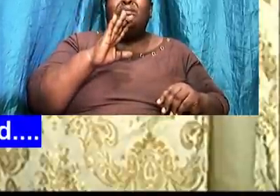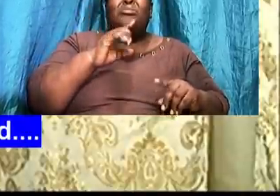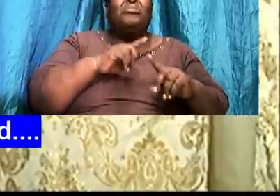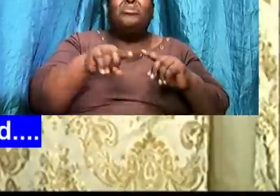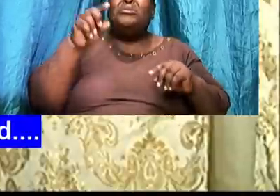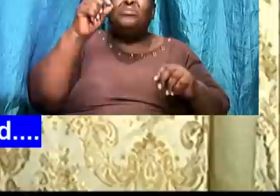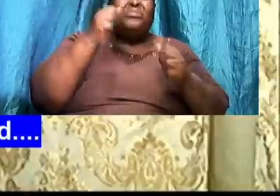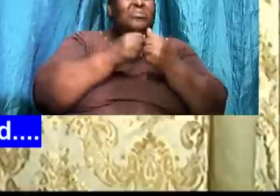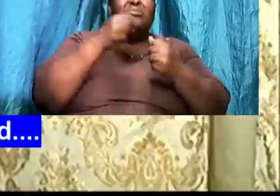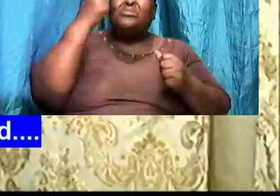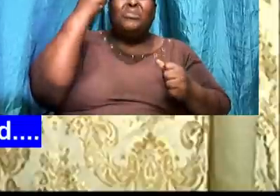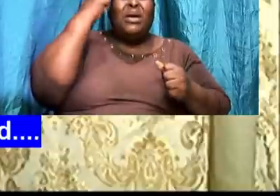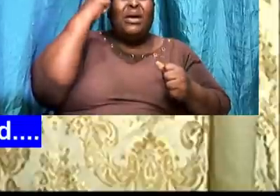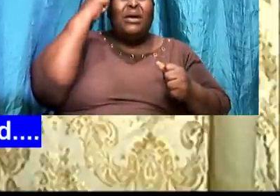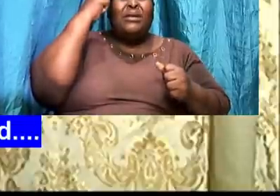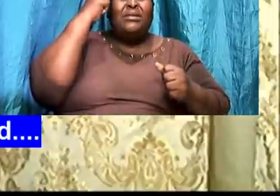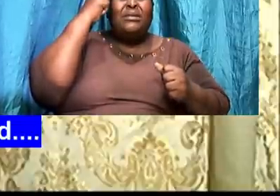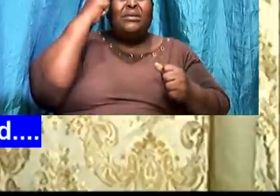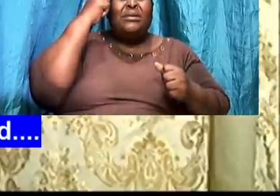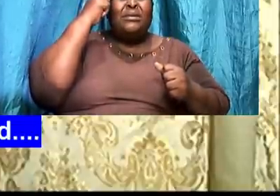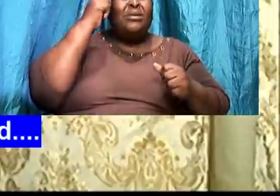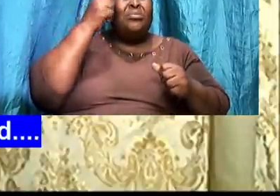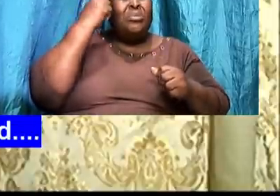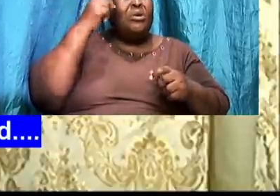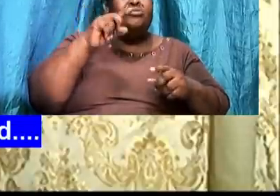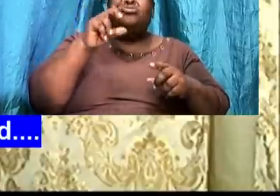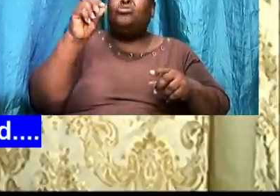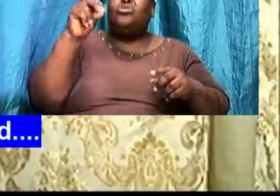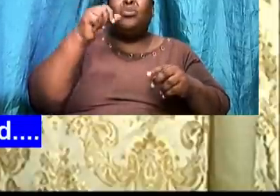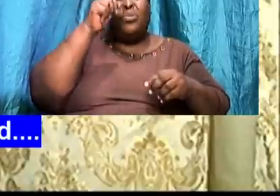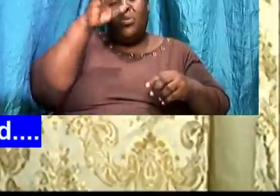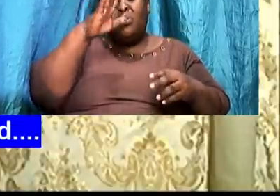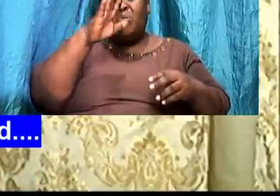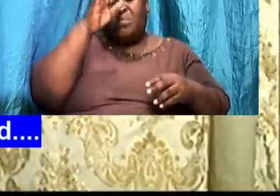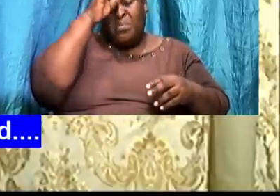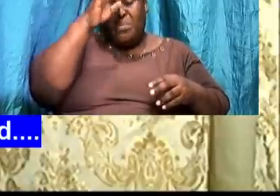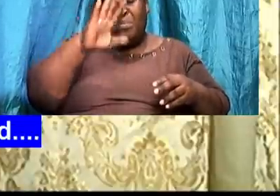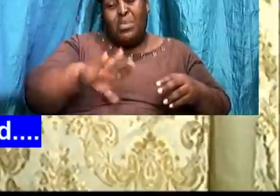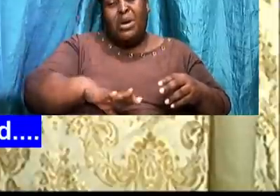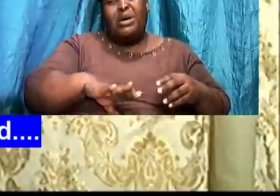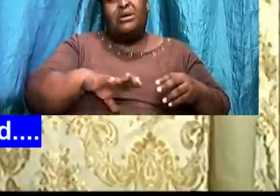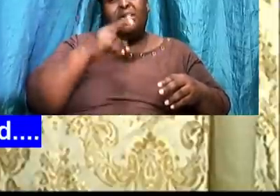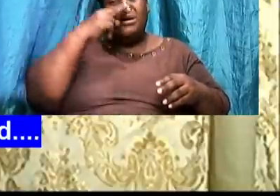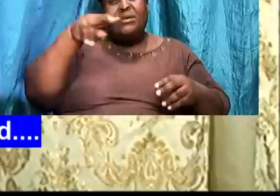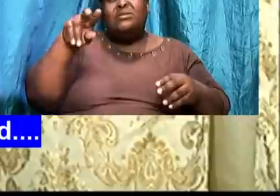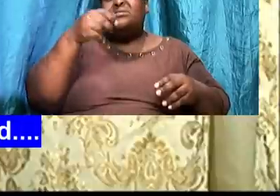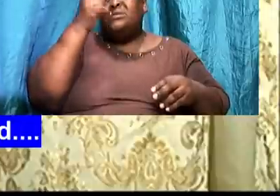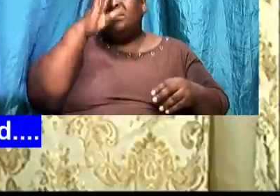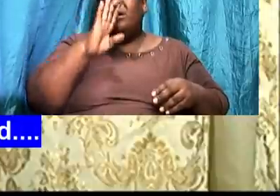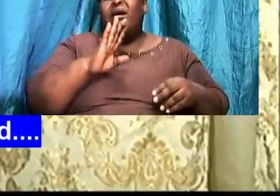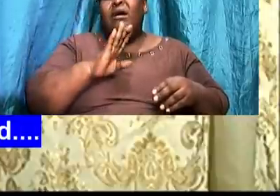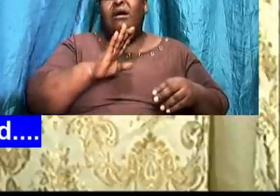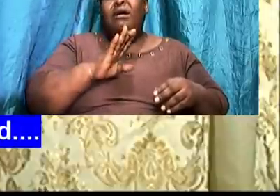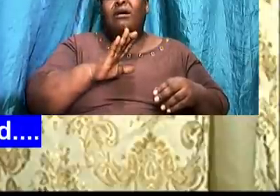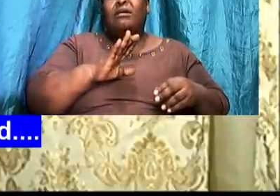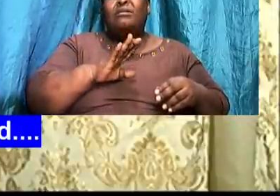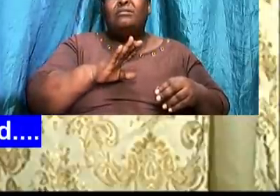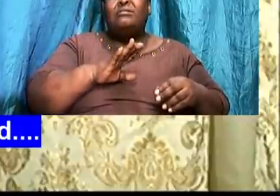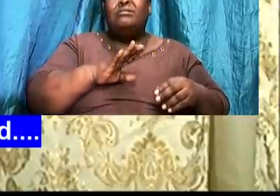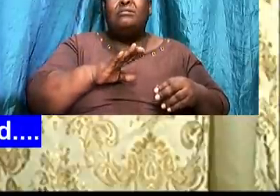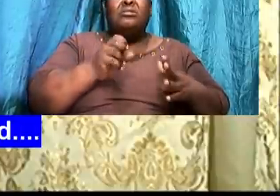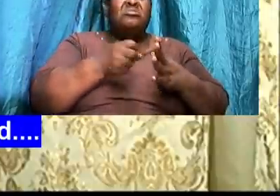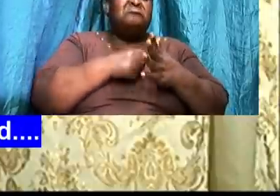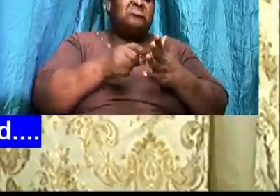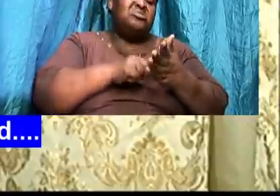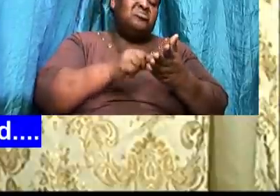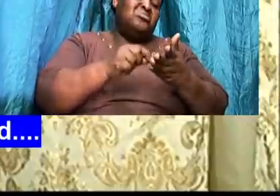an understanding of God by touching him. If you touch him, it's in your mind. The songwriter said, I can't touch him. He's